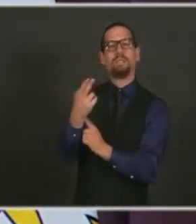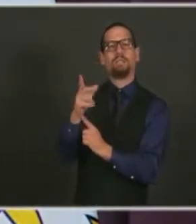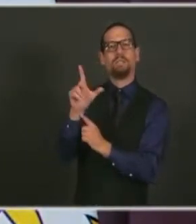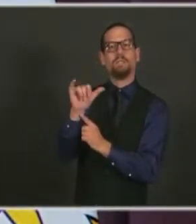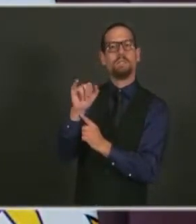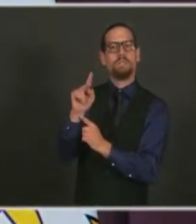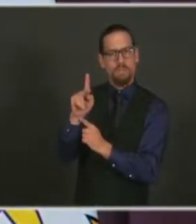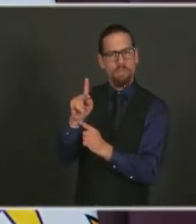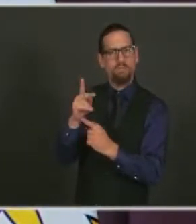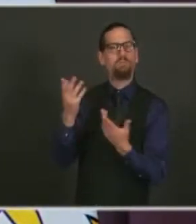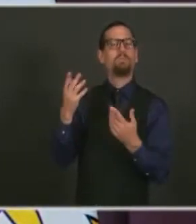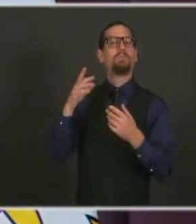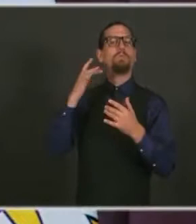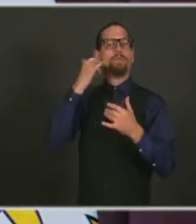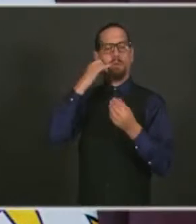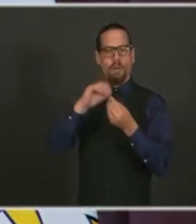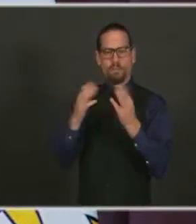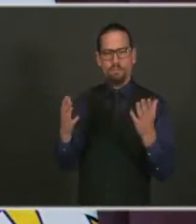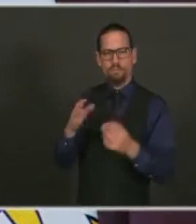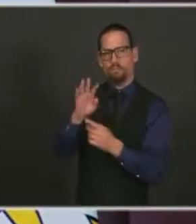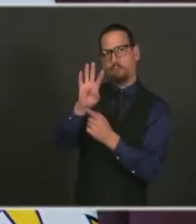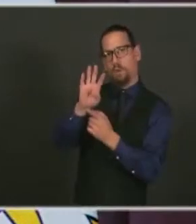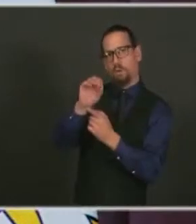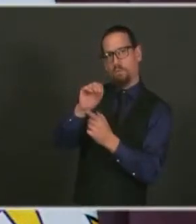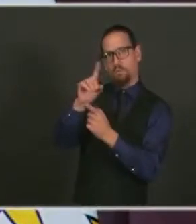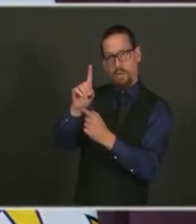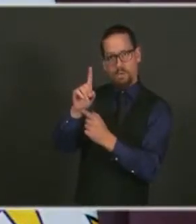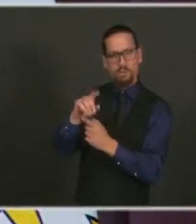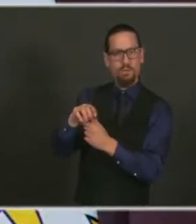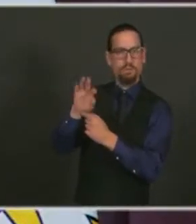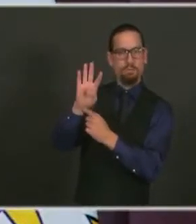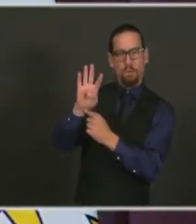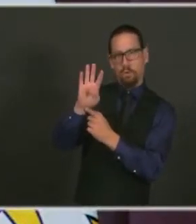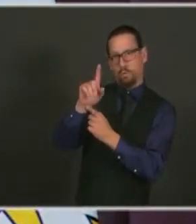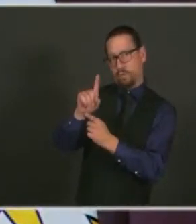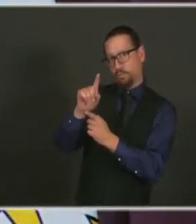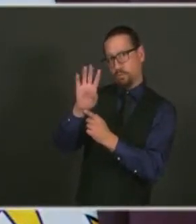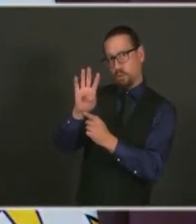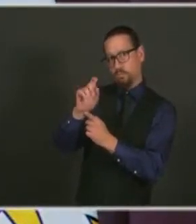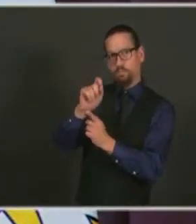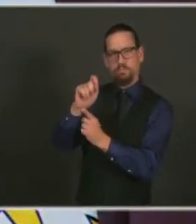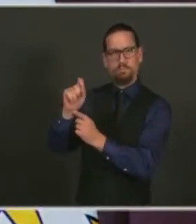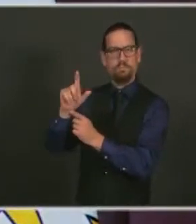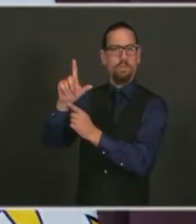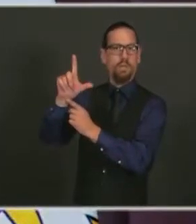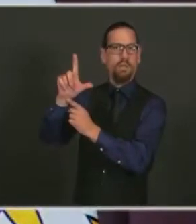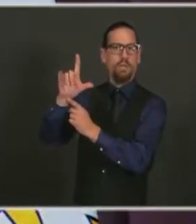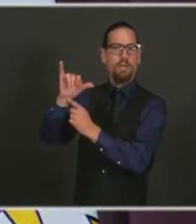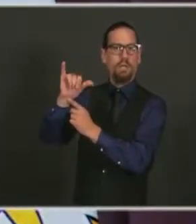-414-LINK, 401-414